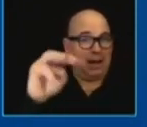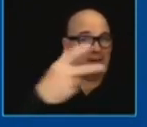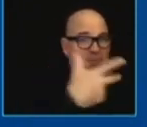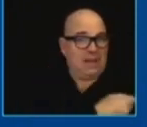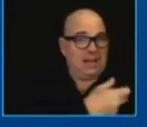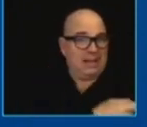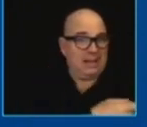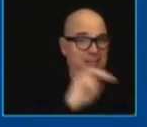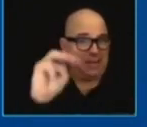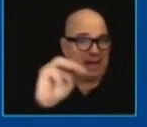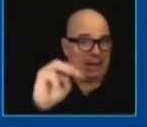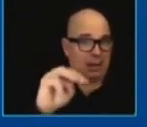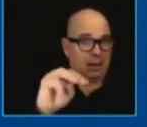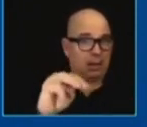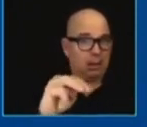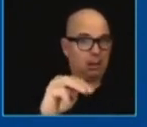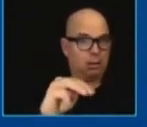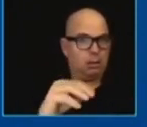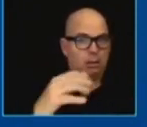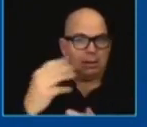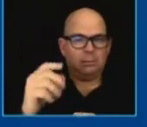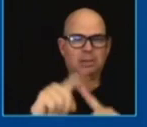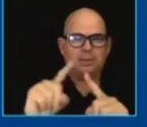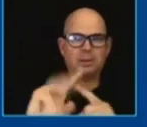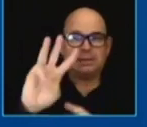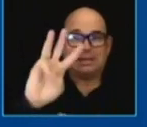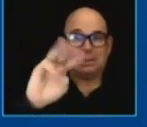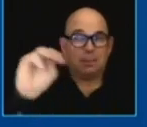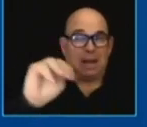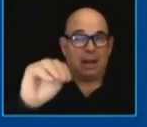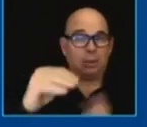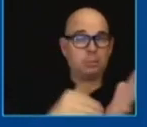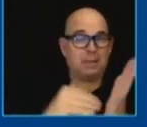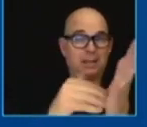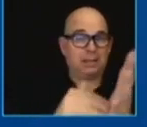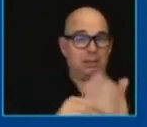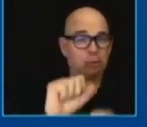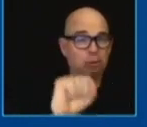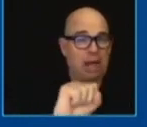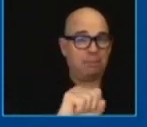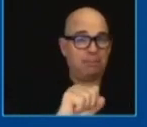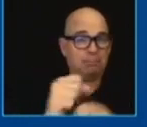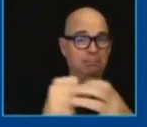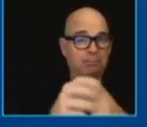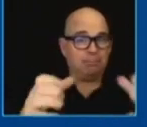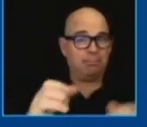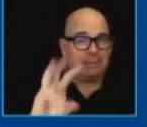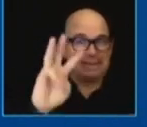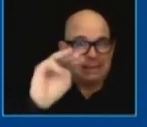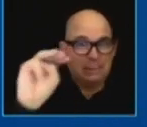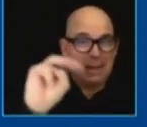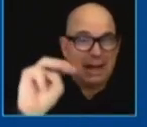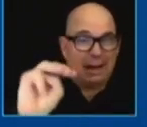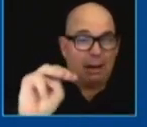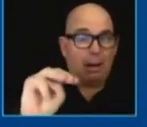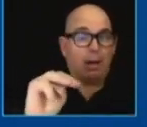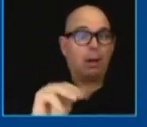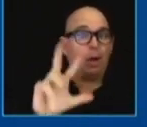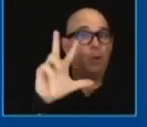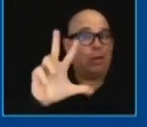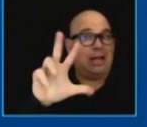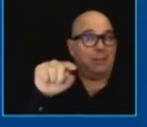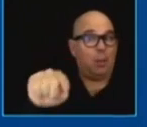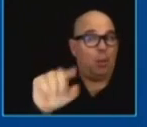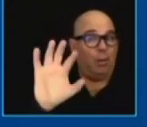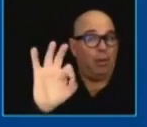office six million new jobs i think it's more than that actually 3.9 unemployment rate you didn't expect it for another four